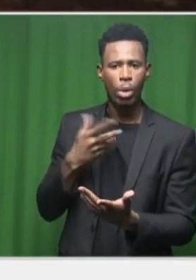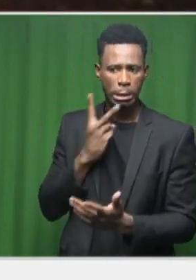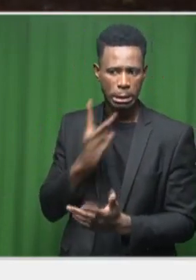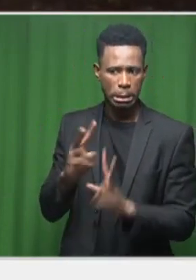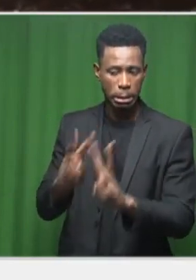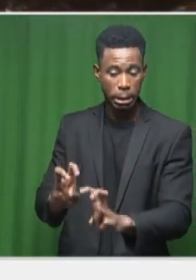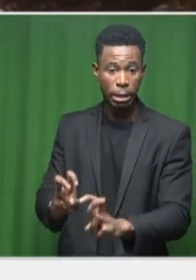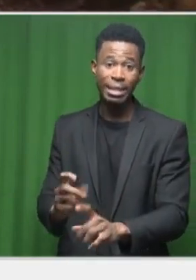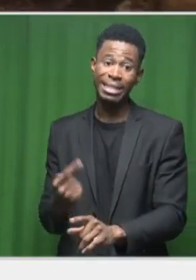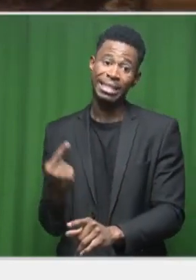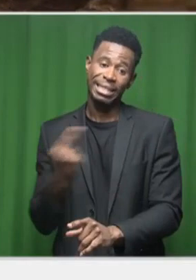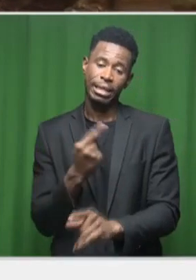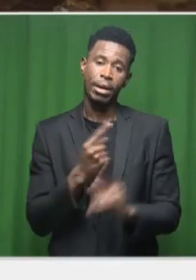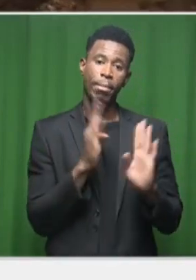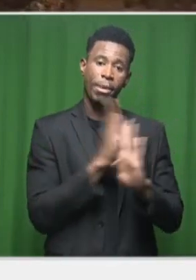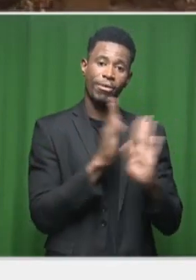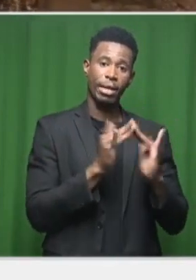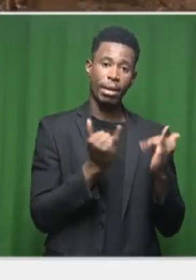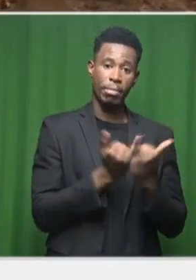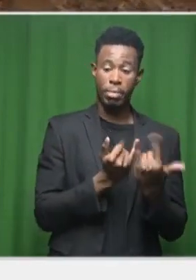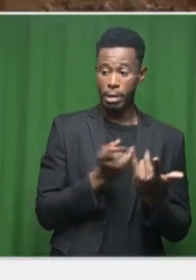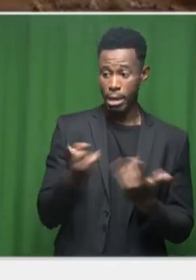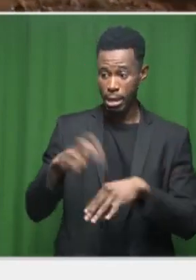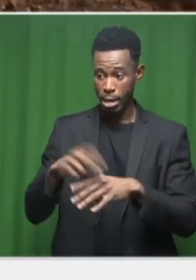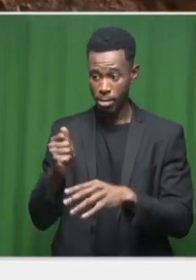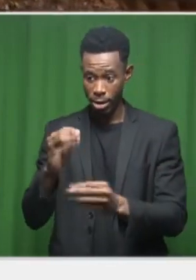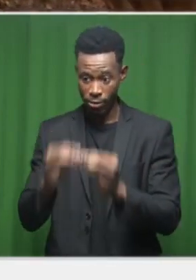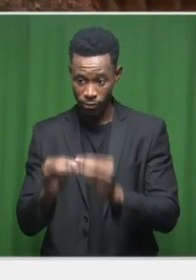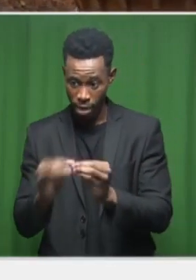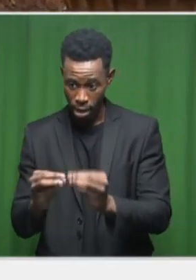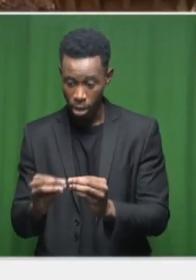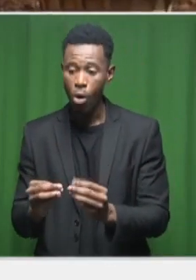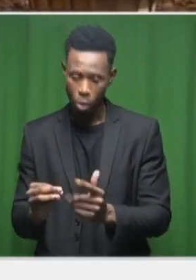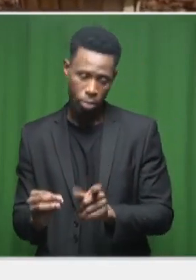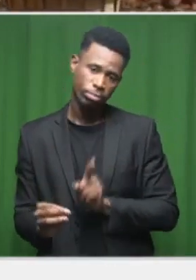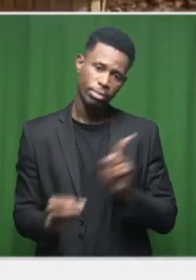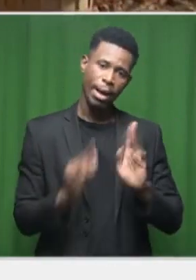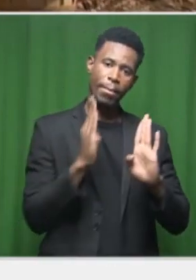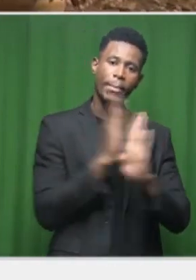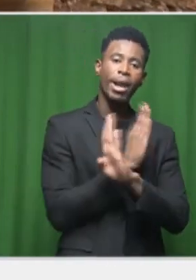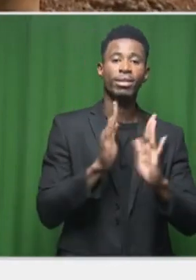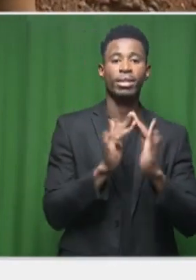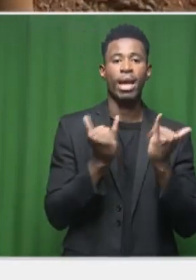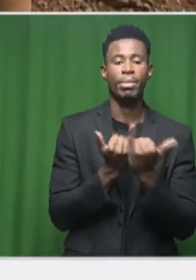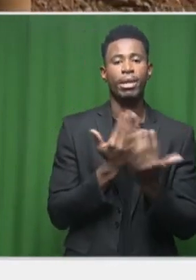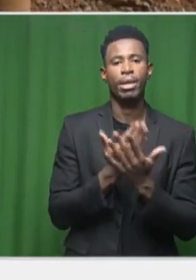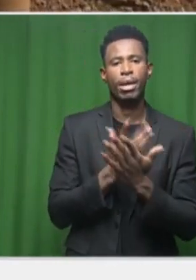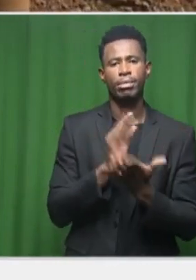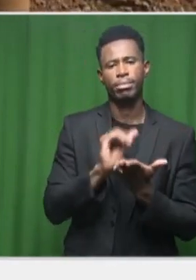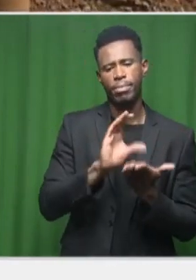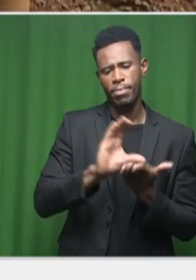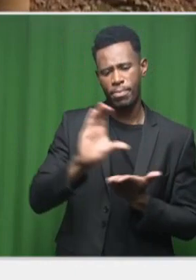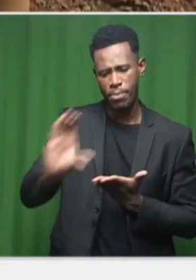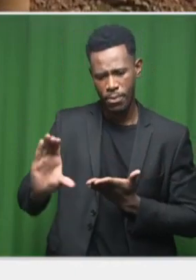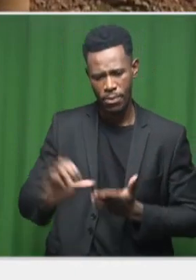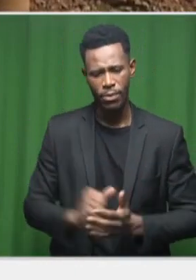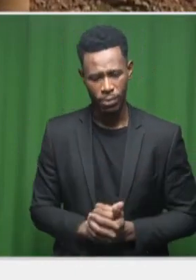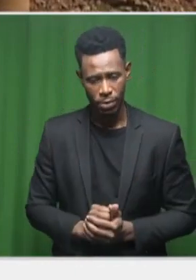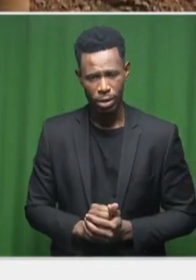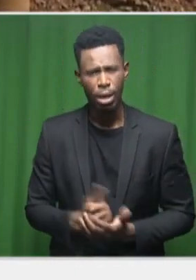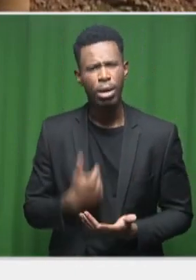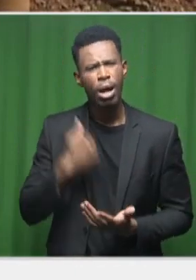finance those initiatives. So, I think it's a combination of earlier stage